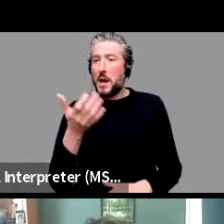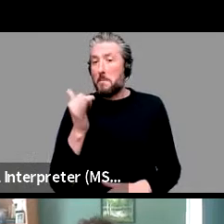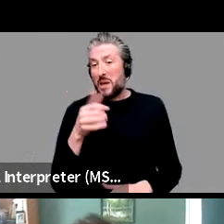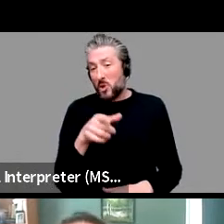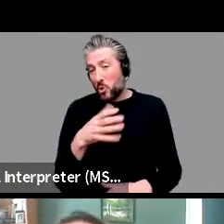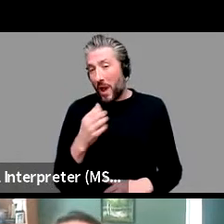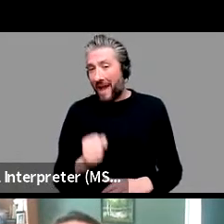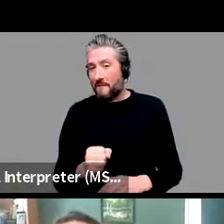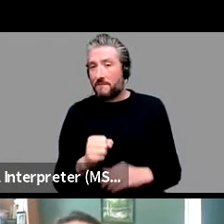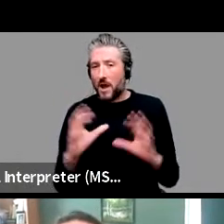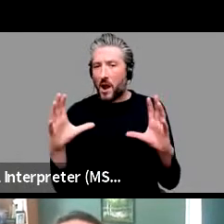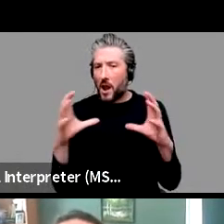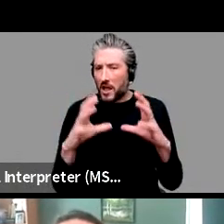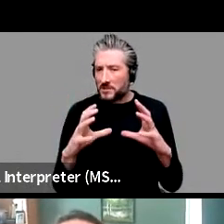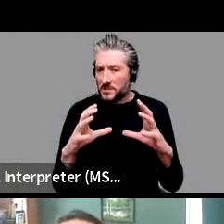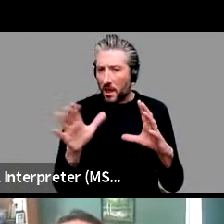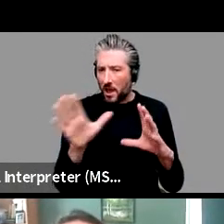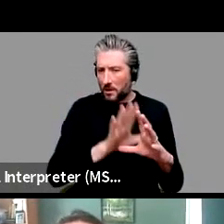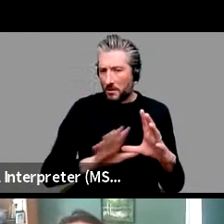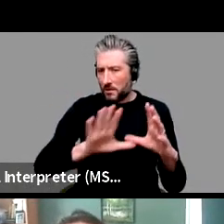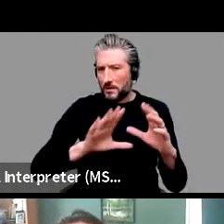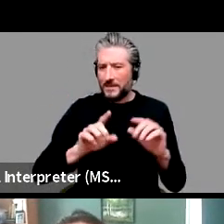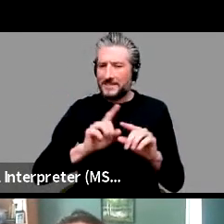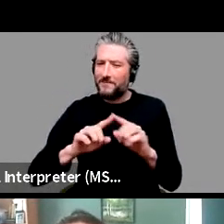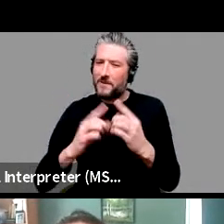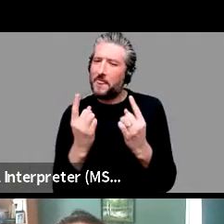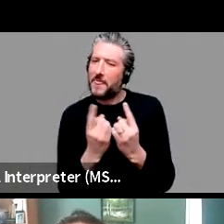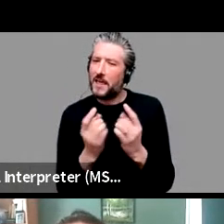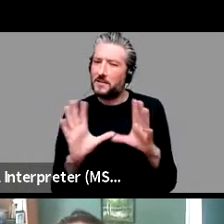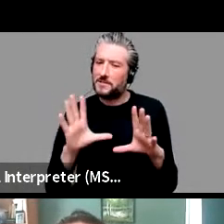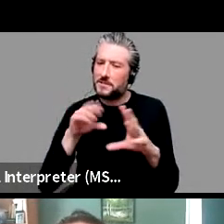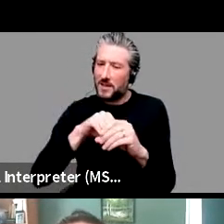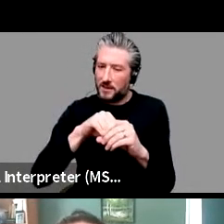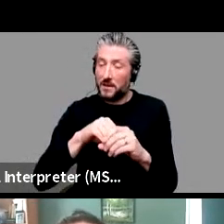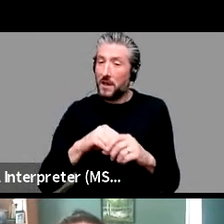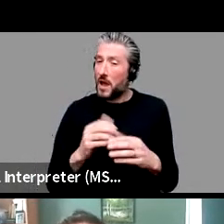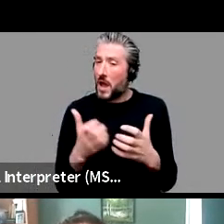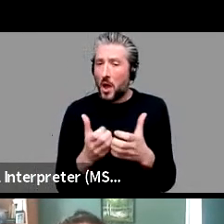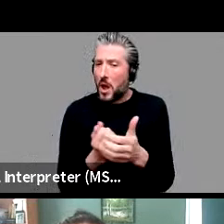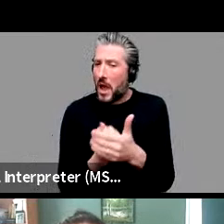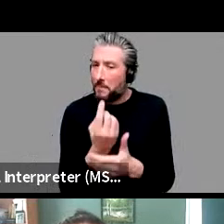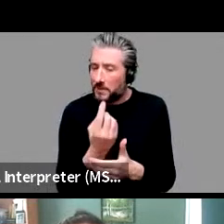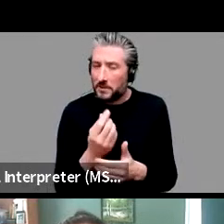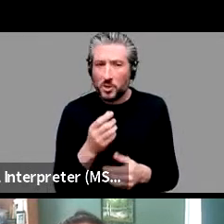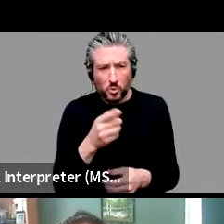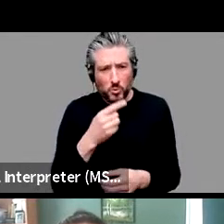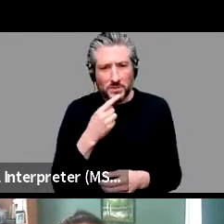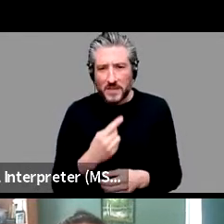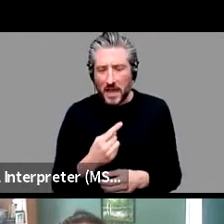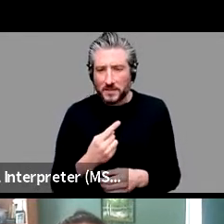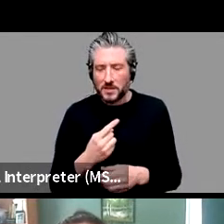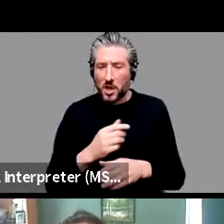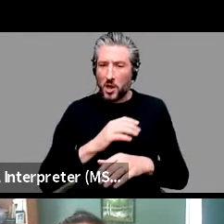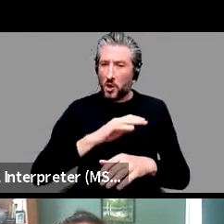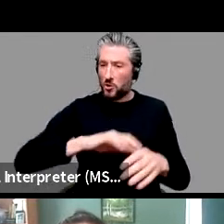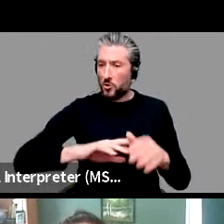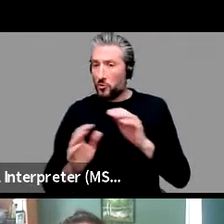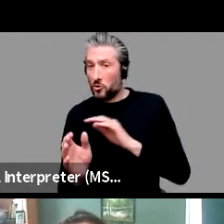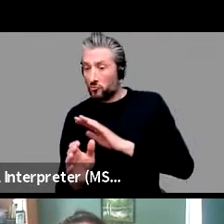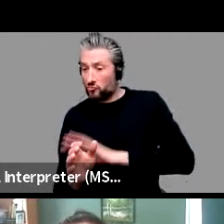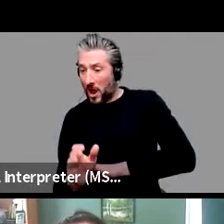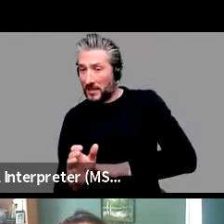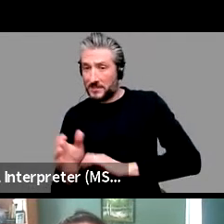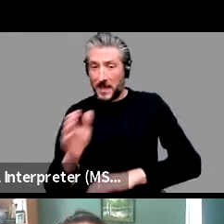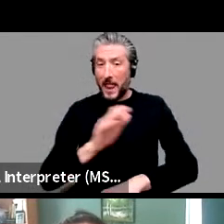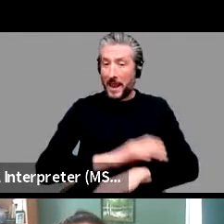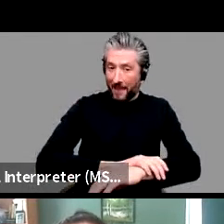Yeah. So that's what I would look for. Exactly. Like how did that happen? So left and right became right and left. Other way around. Right and left became left and